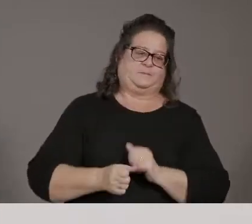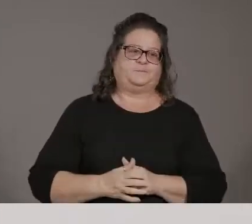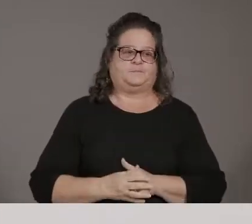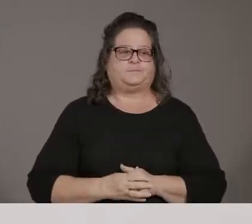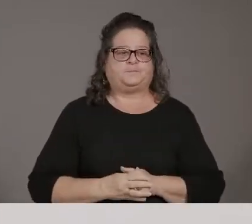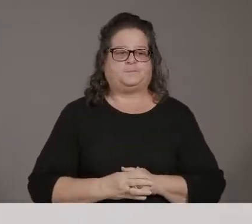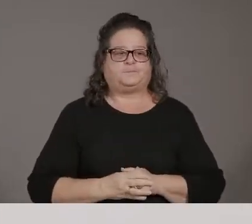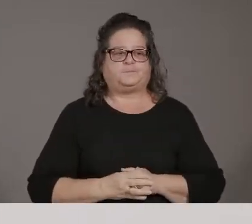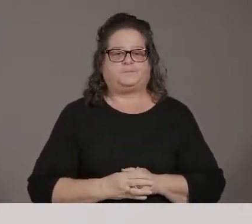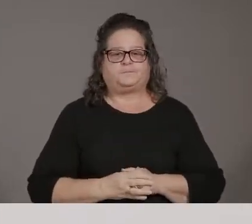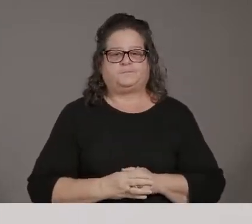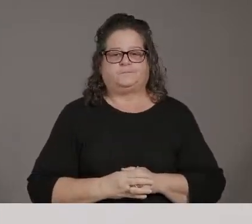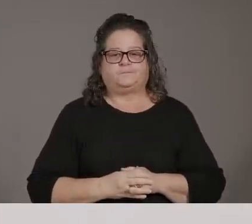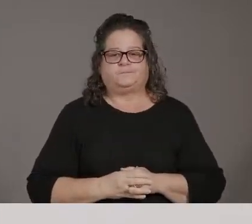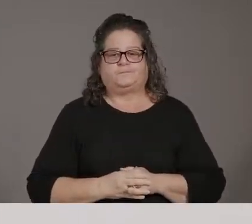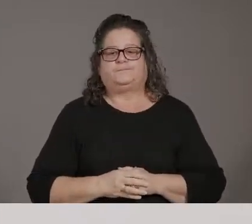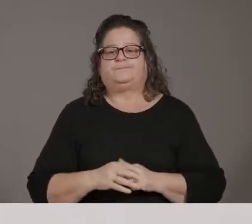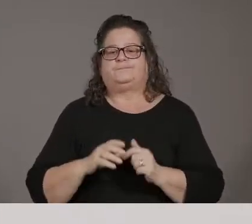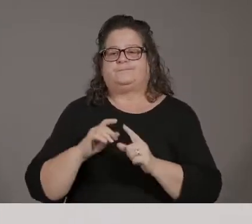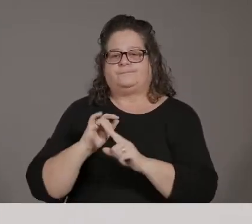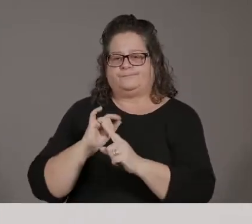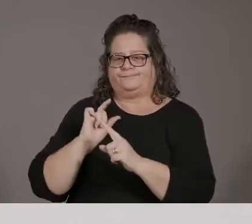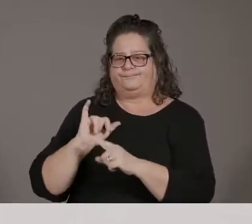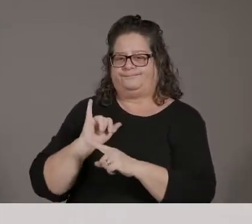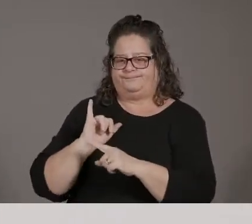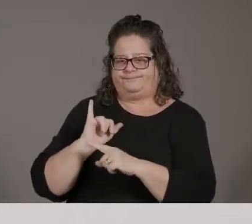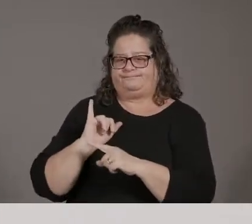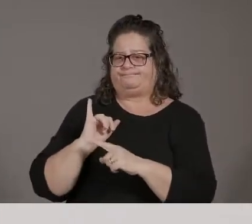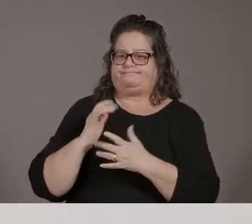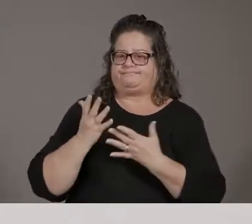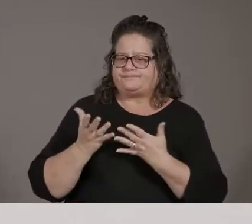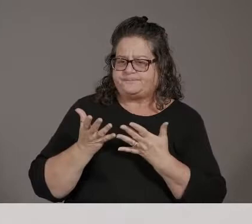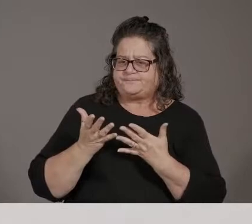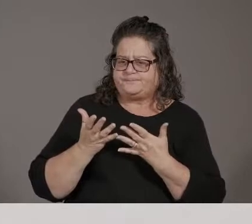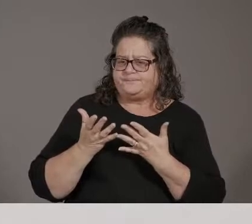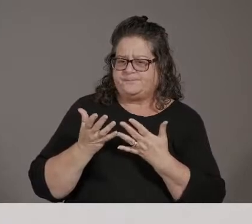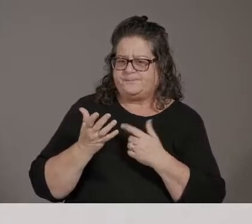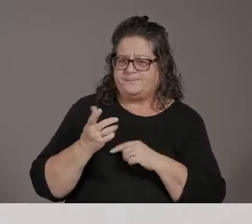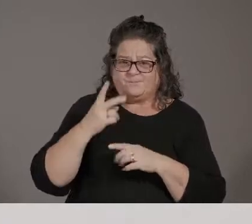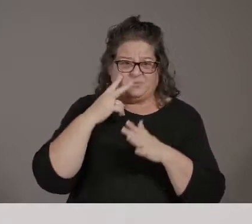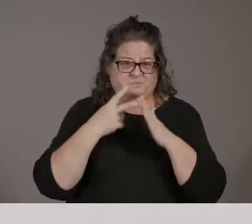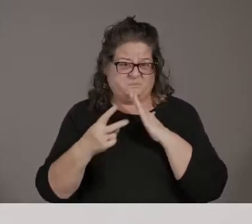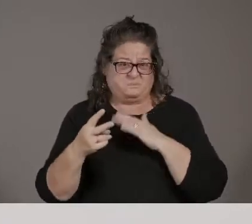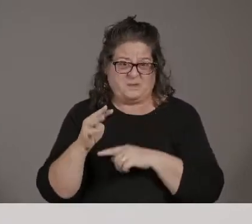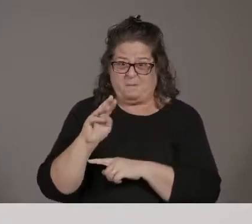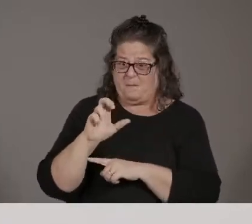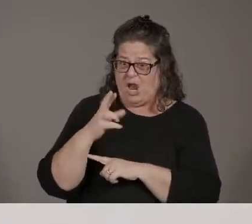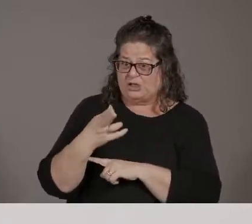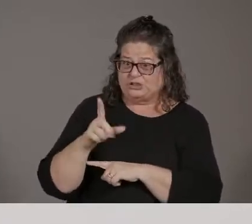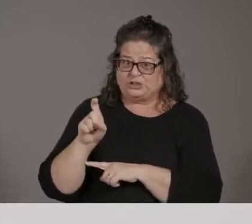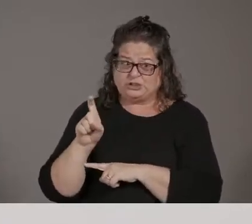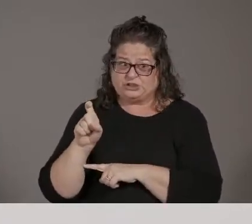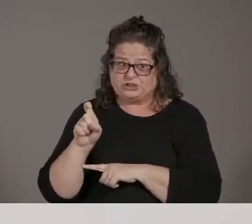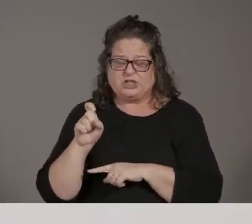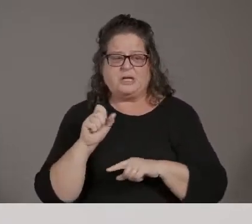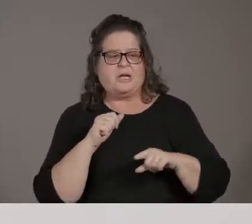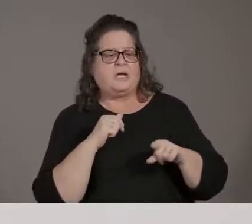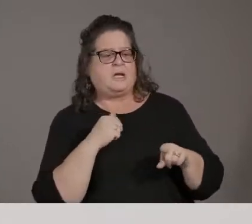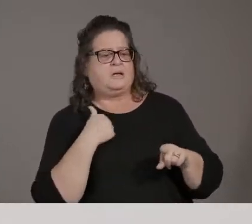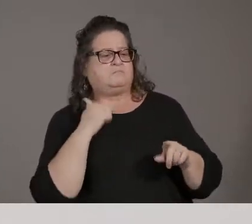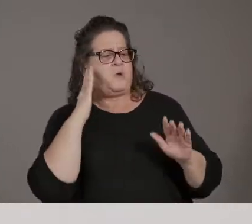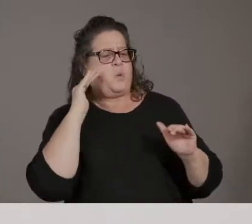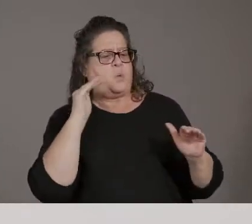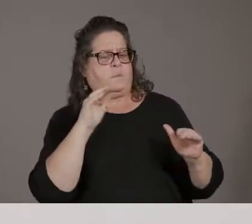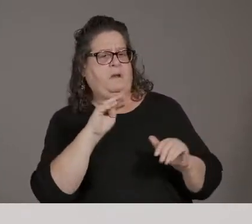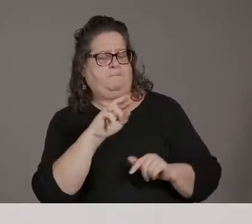Okay, so maybe in March or I would anticipate in March. I just don't